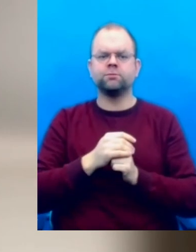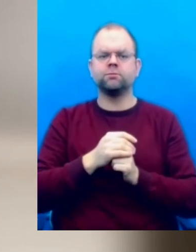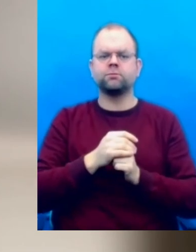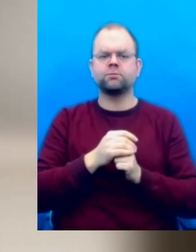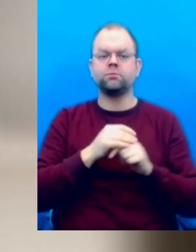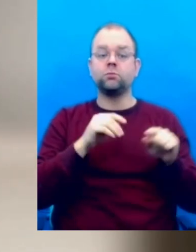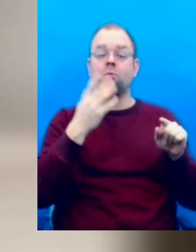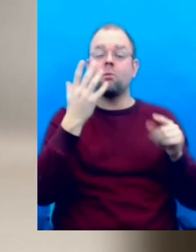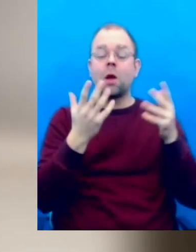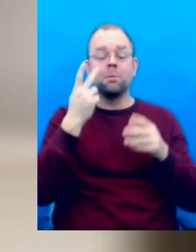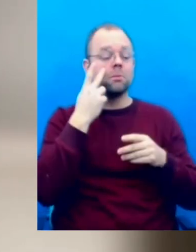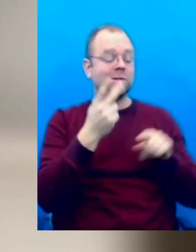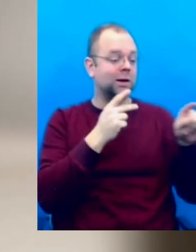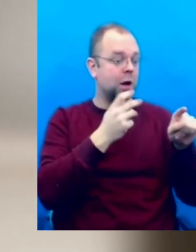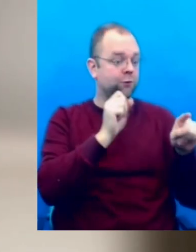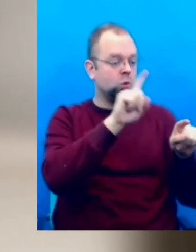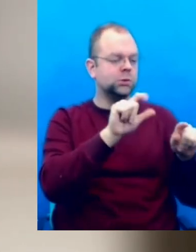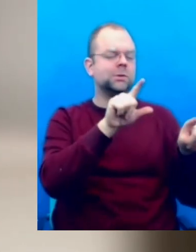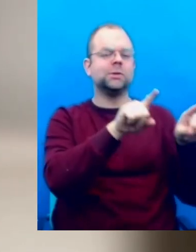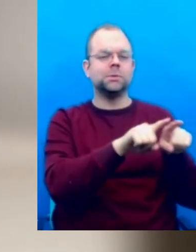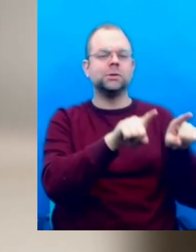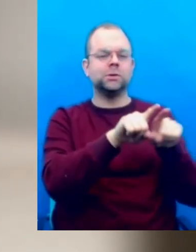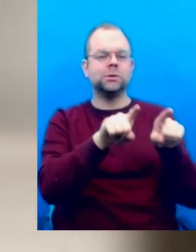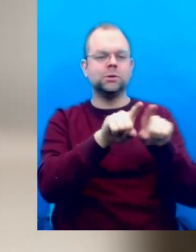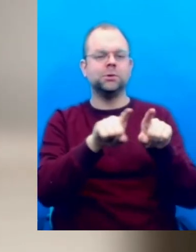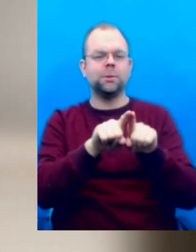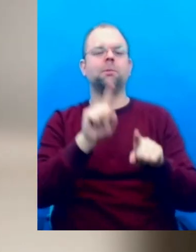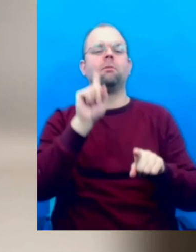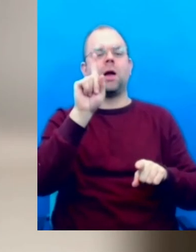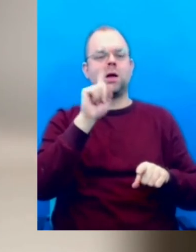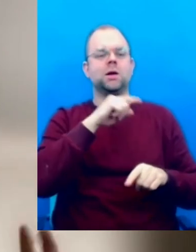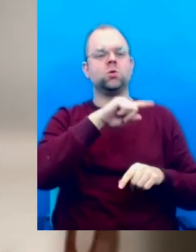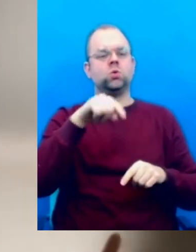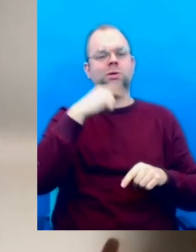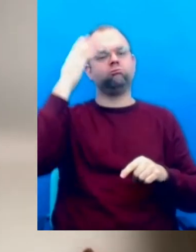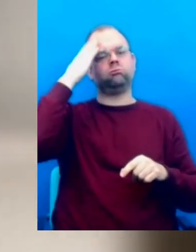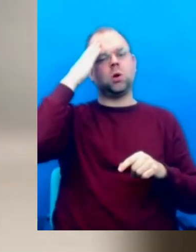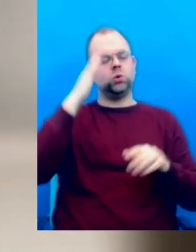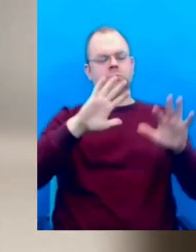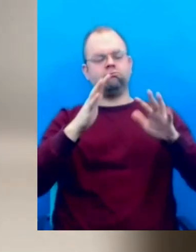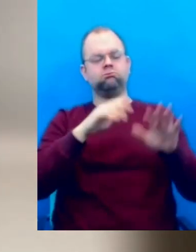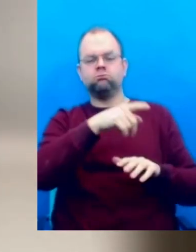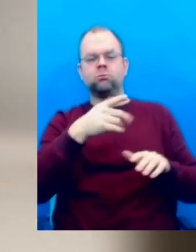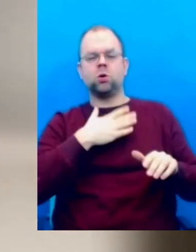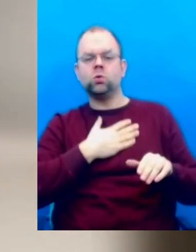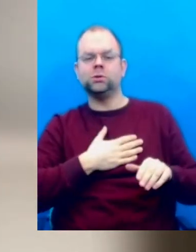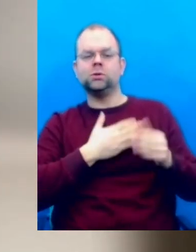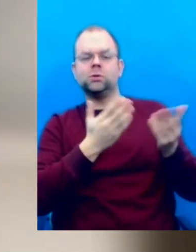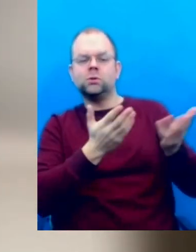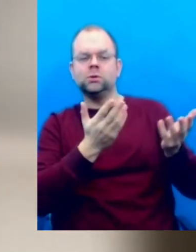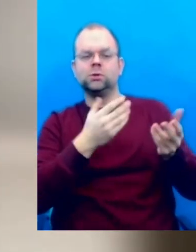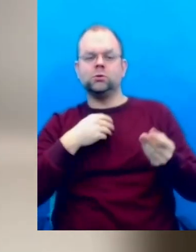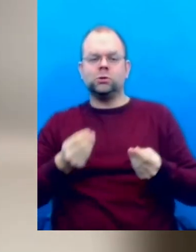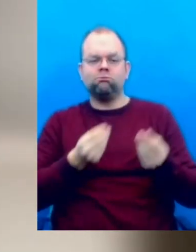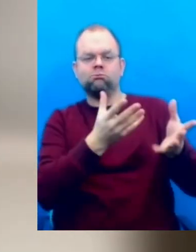serves the anticipated needs of those people. So, for this person, first, information would be there. And, second,